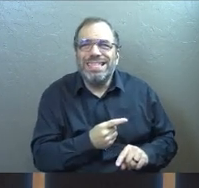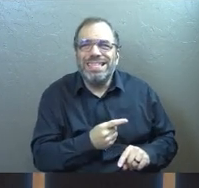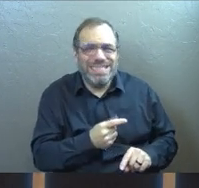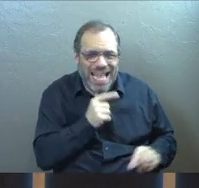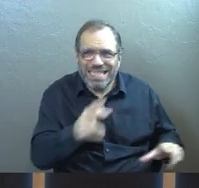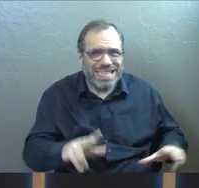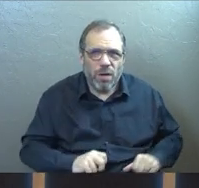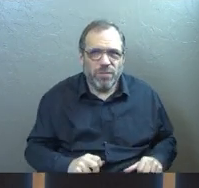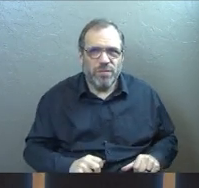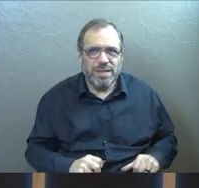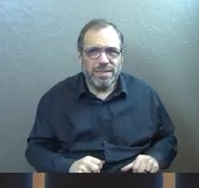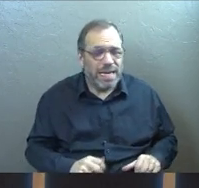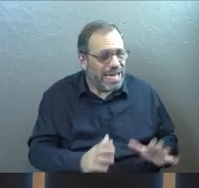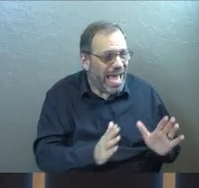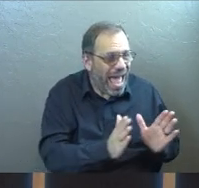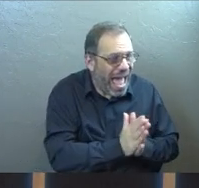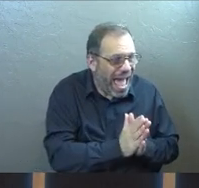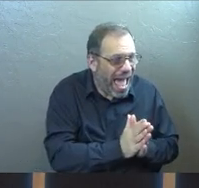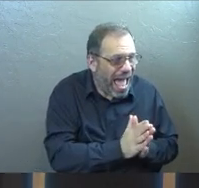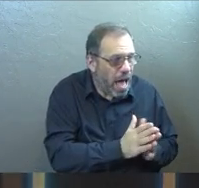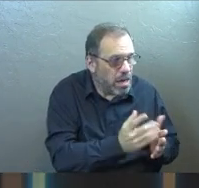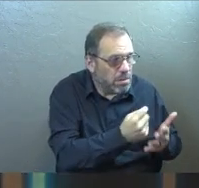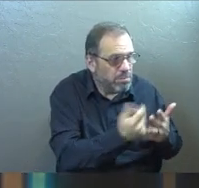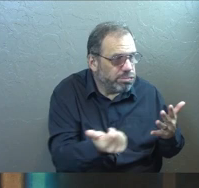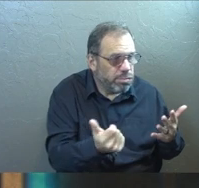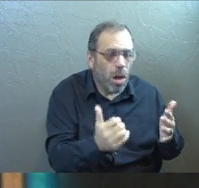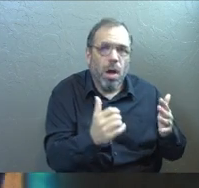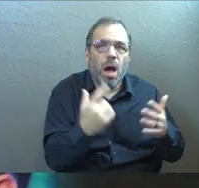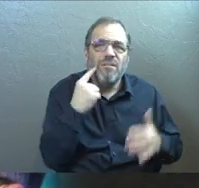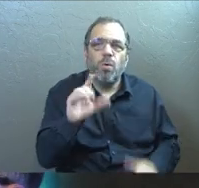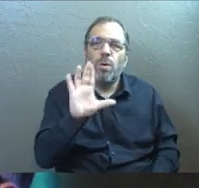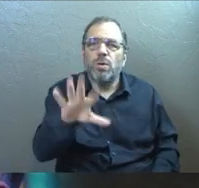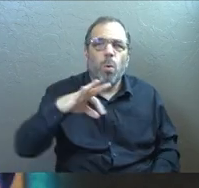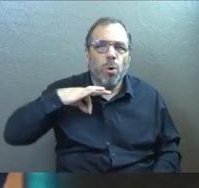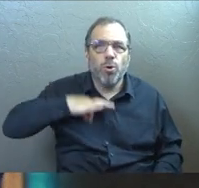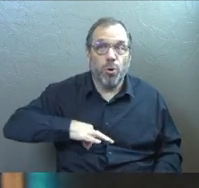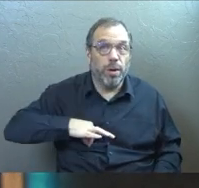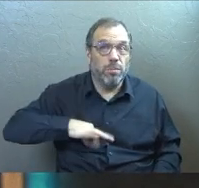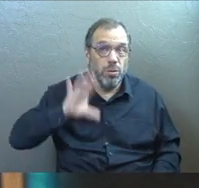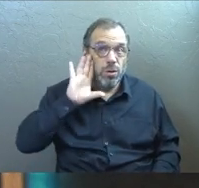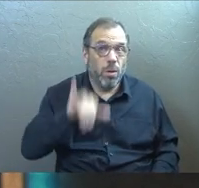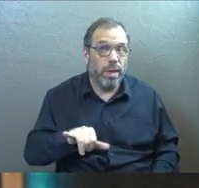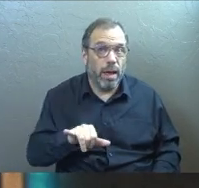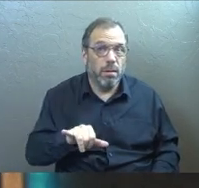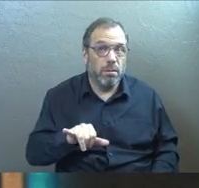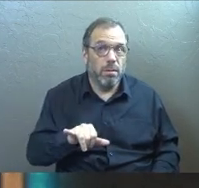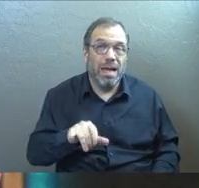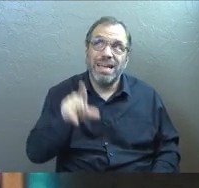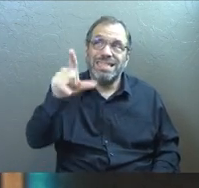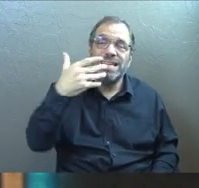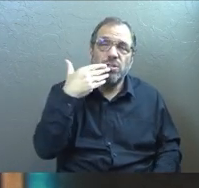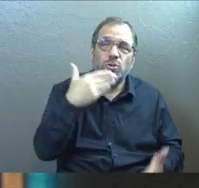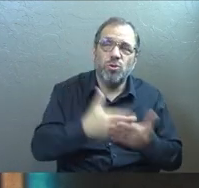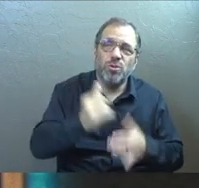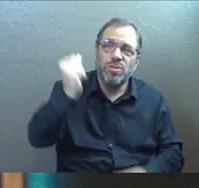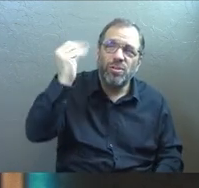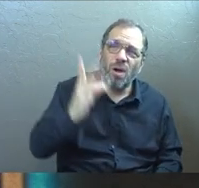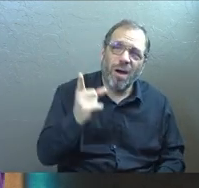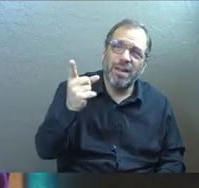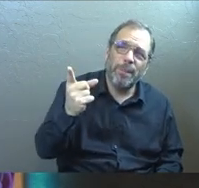ever. He only ever removes things from us for our good because he's a good God.